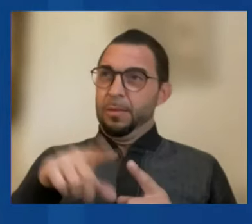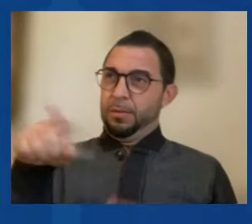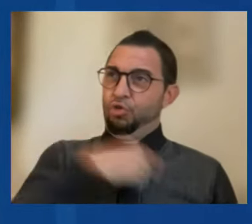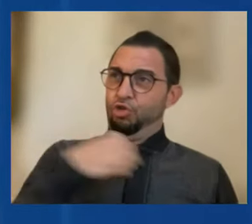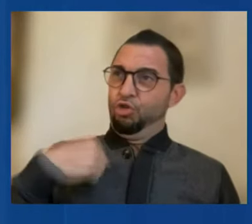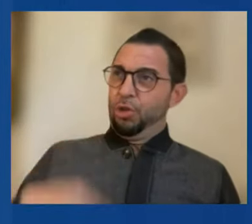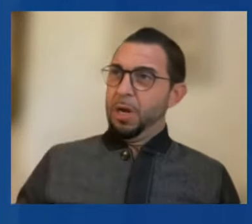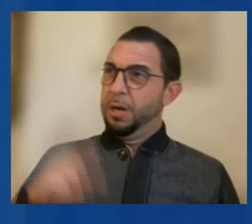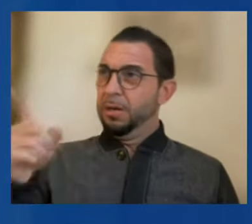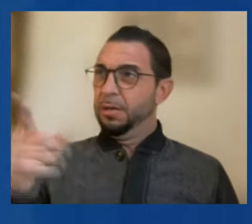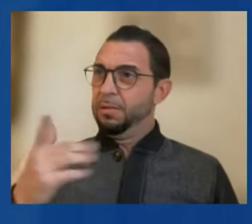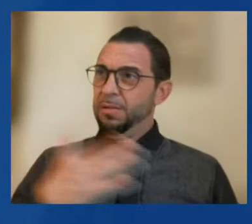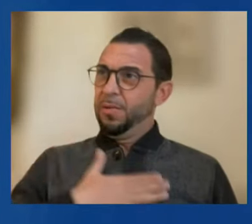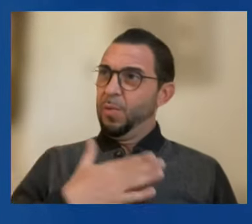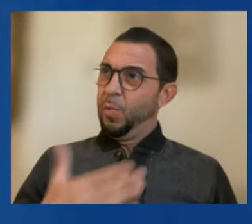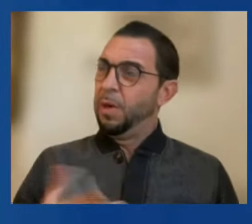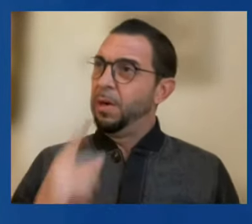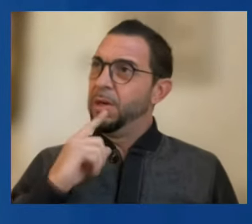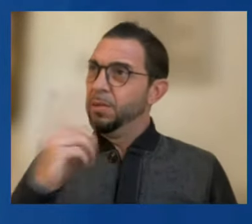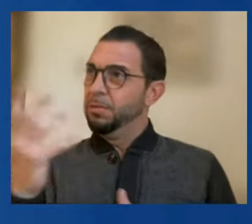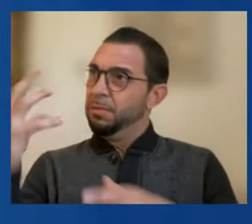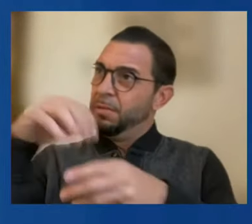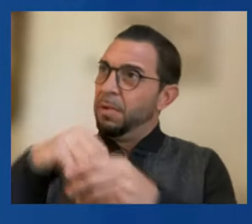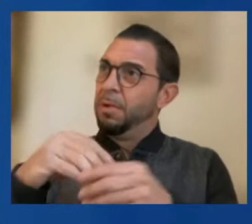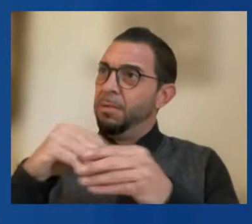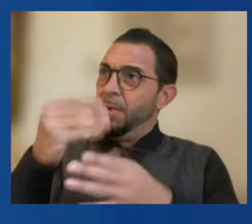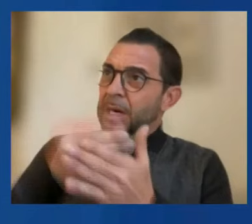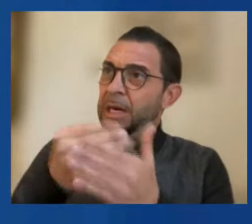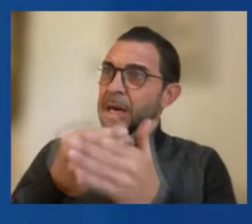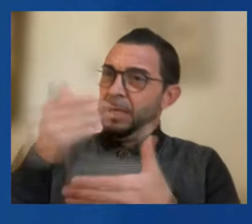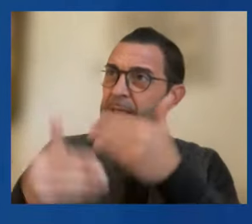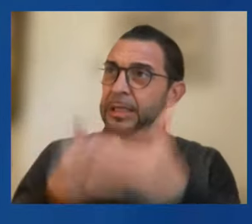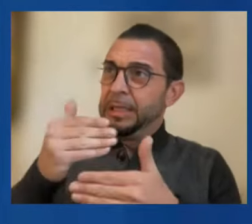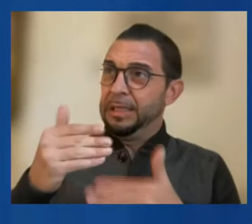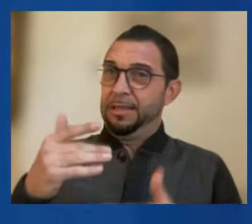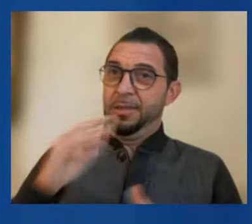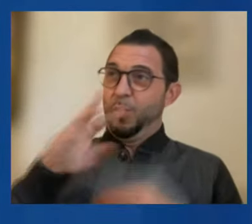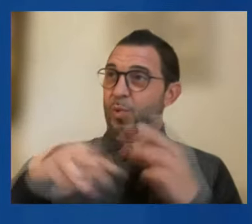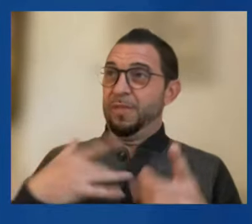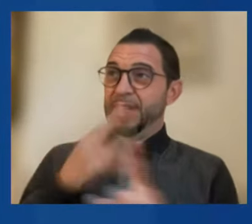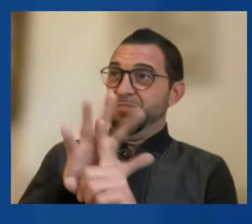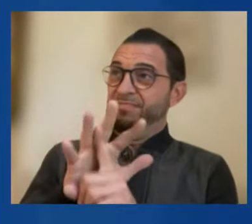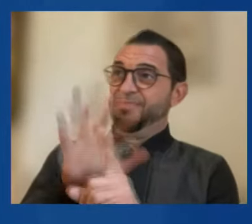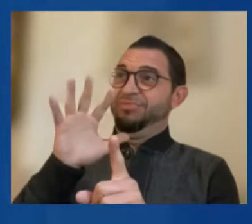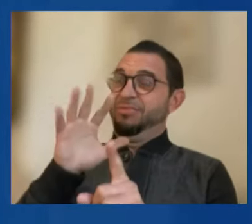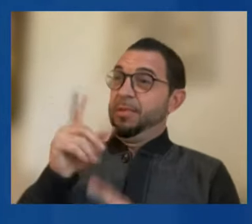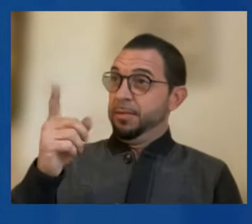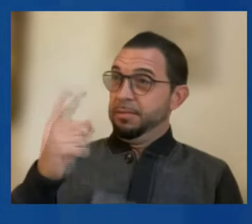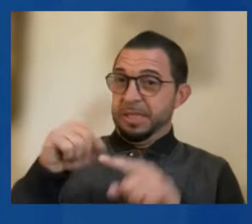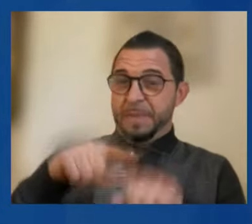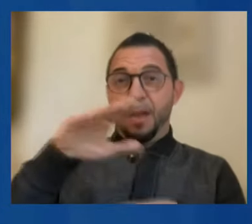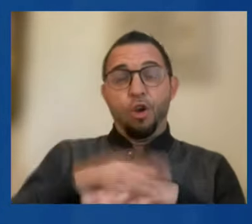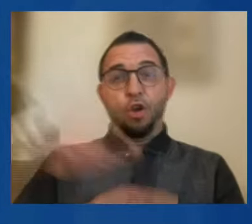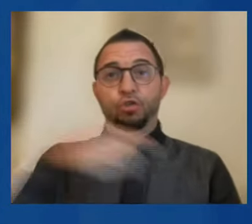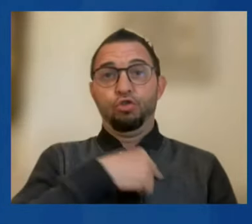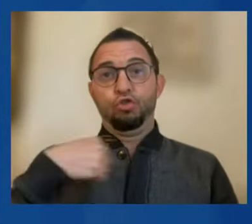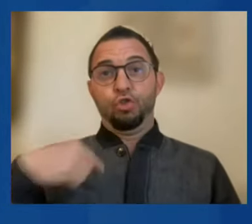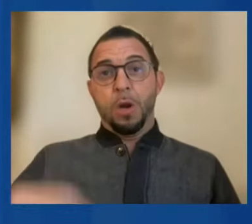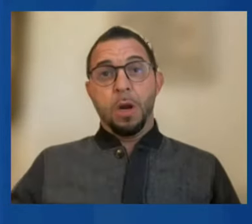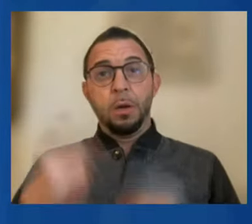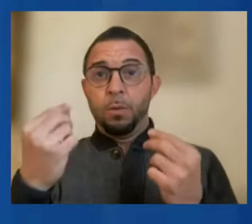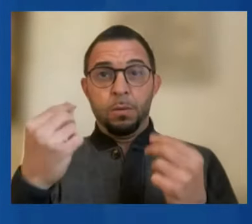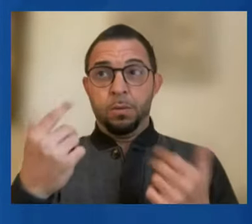further economic integration may well be affected by China's reaction to our call for